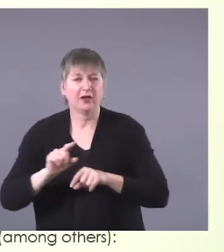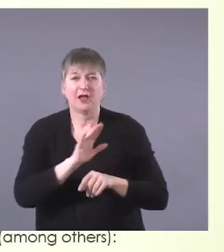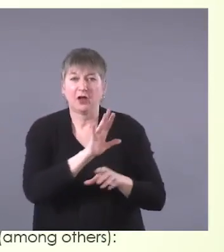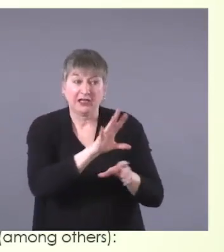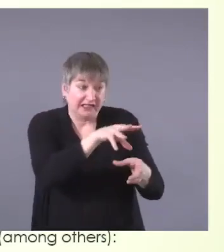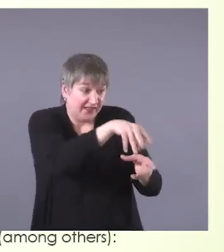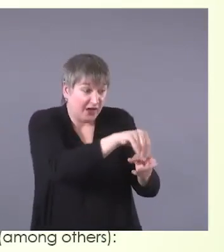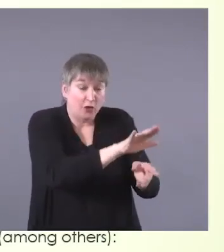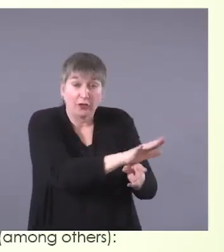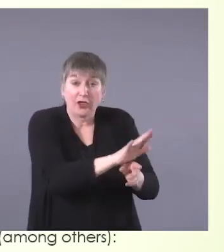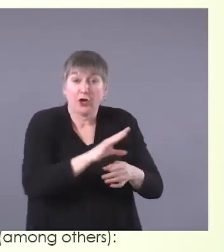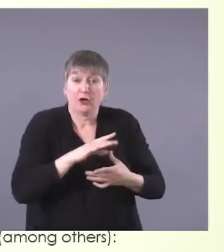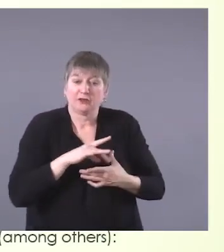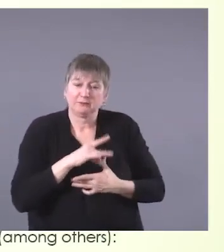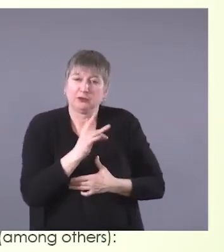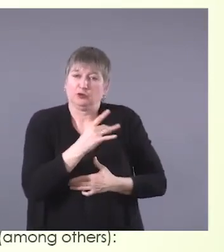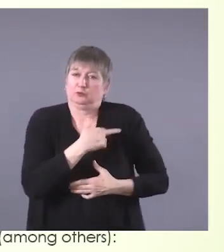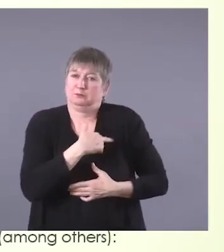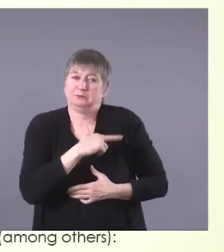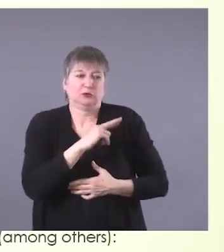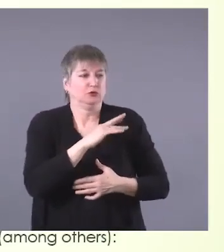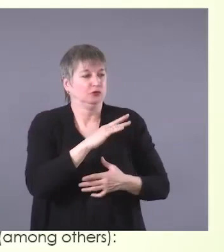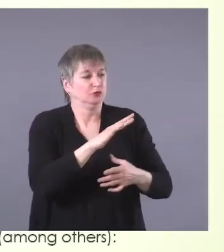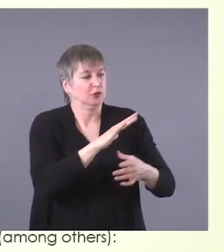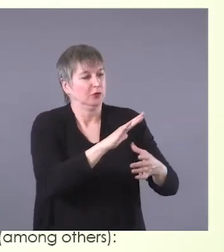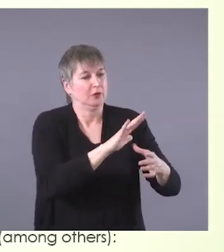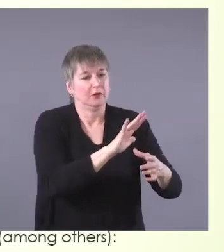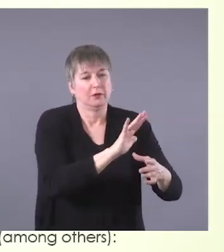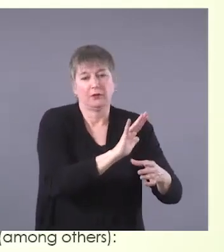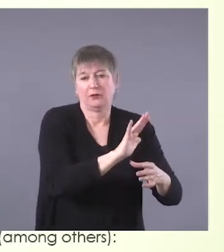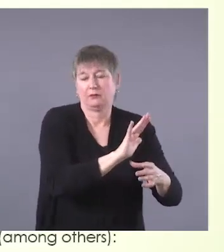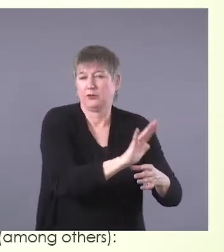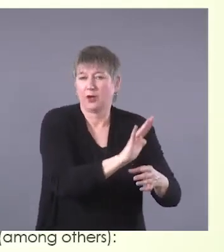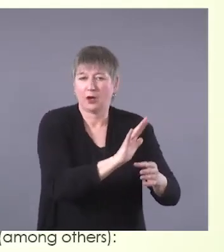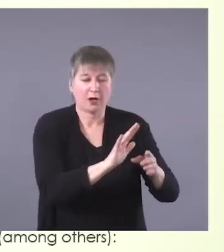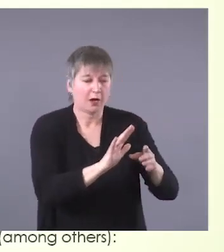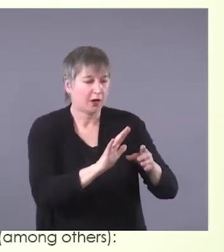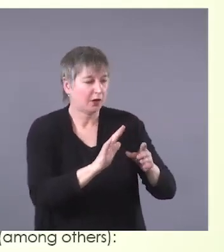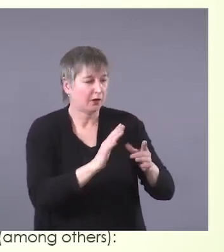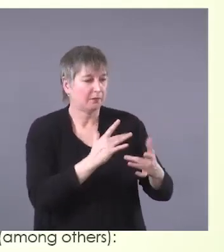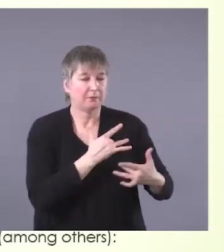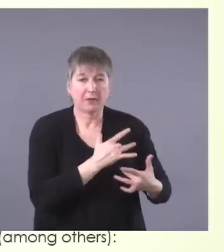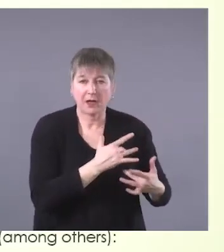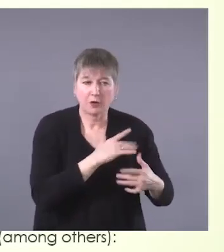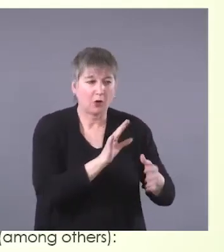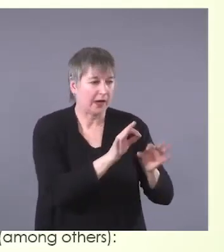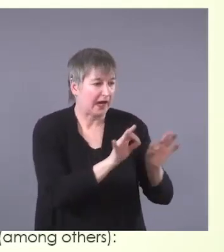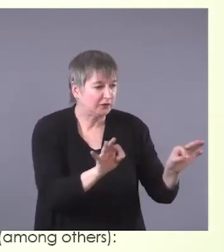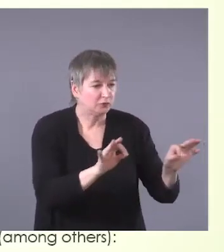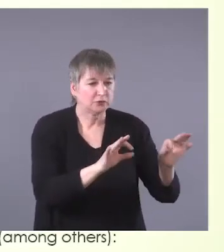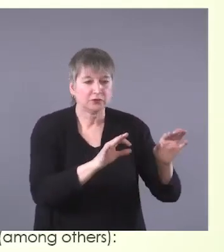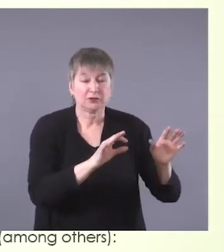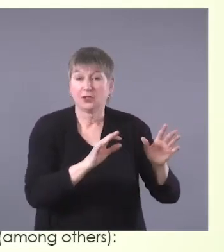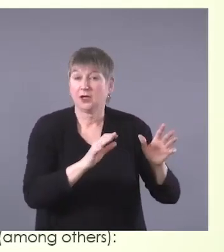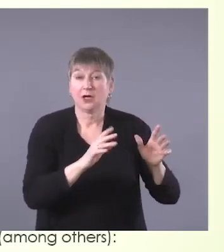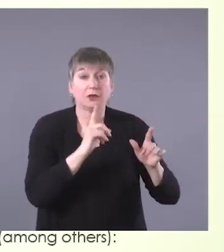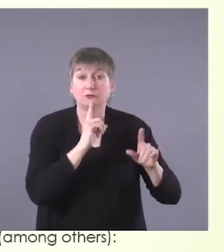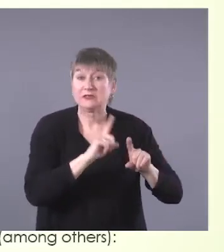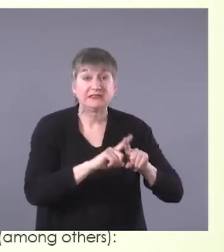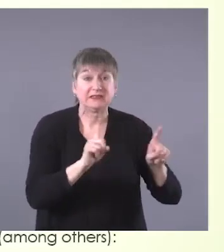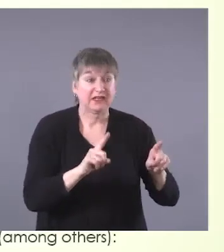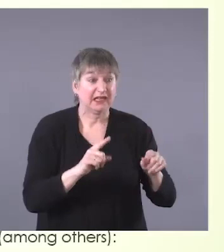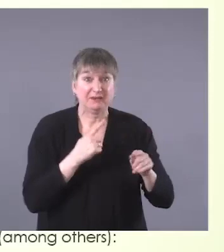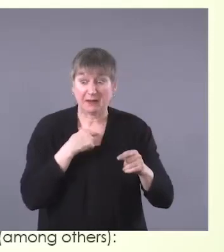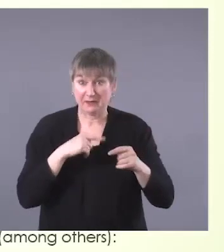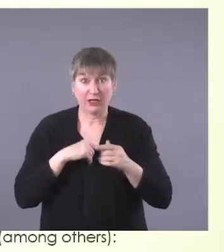spiritual practices. Even two communities very close in proximity might practice, have different